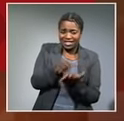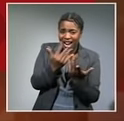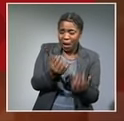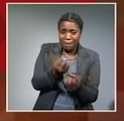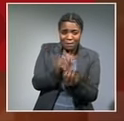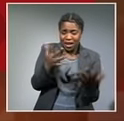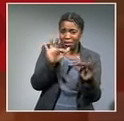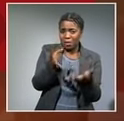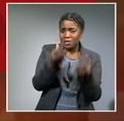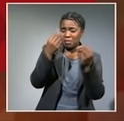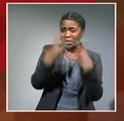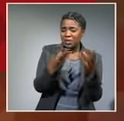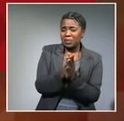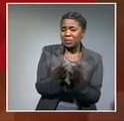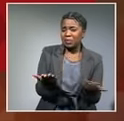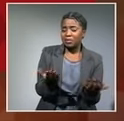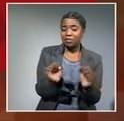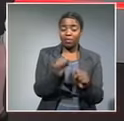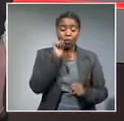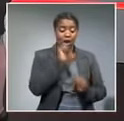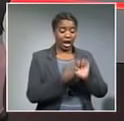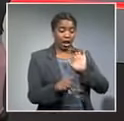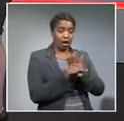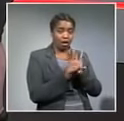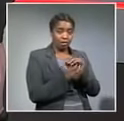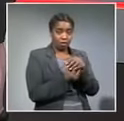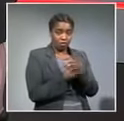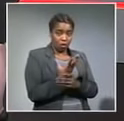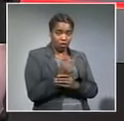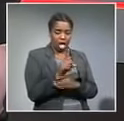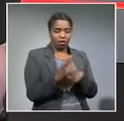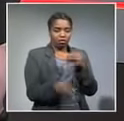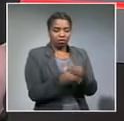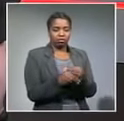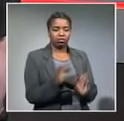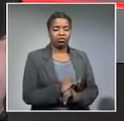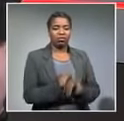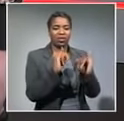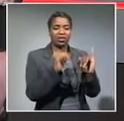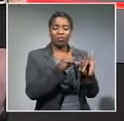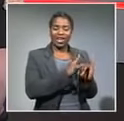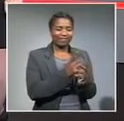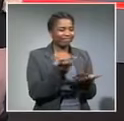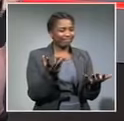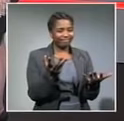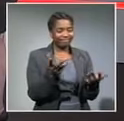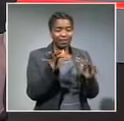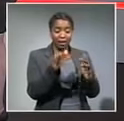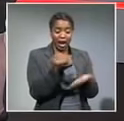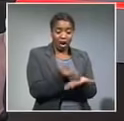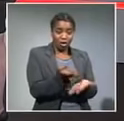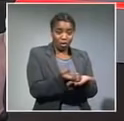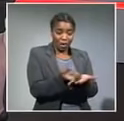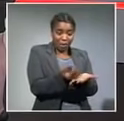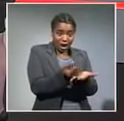we've got negative growth and when you have negative growth compared to and you just add on the fact that confidence in the economy as far as business